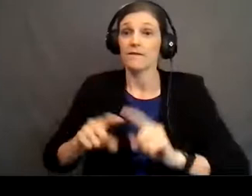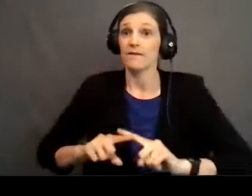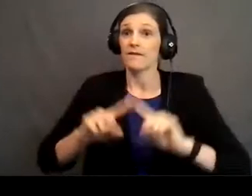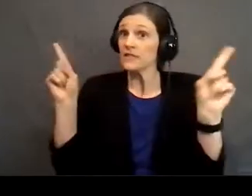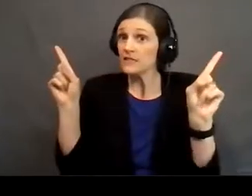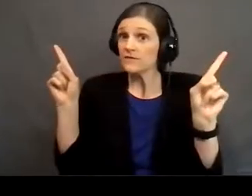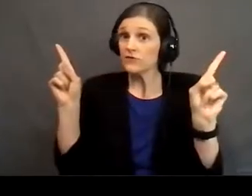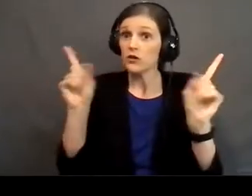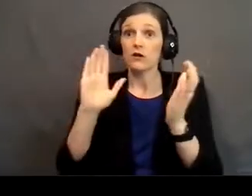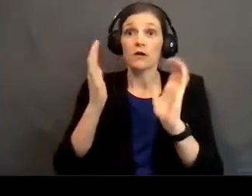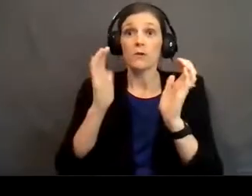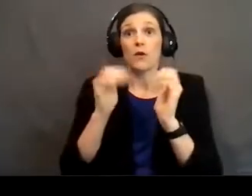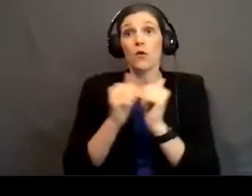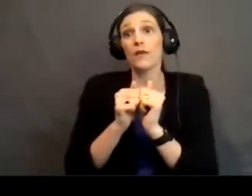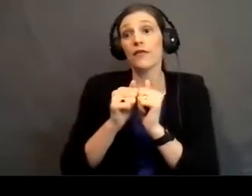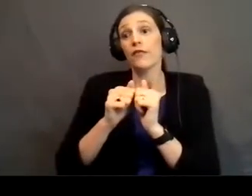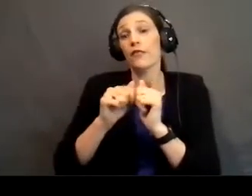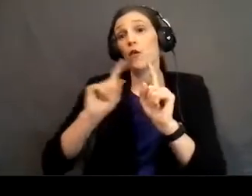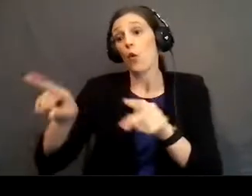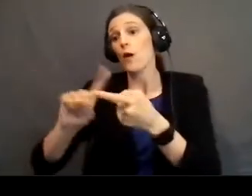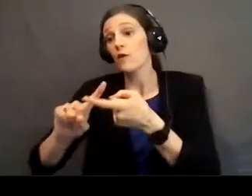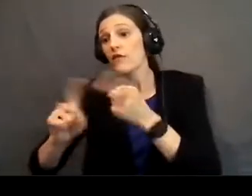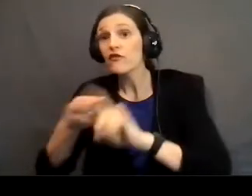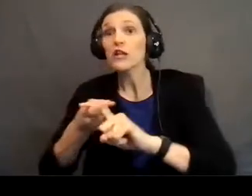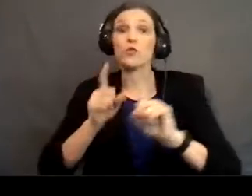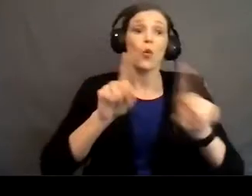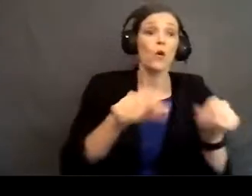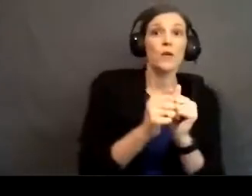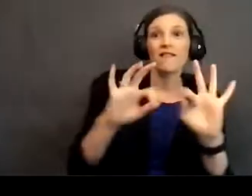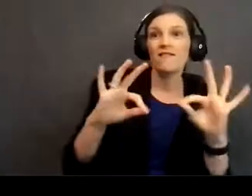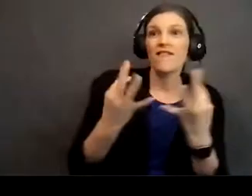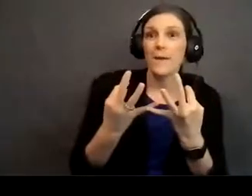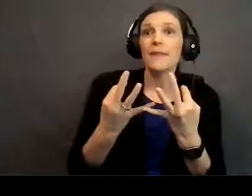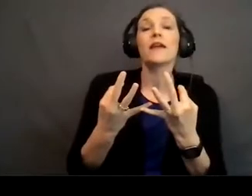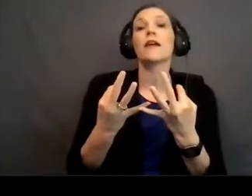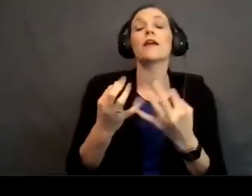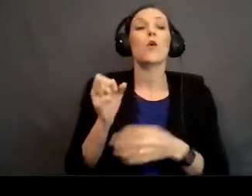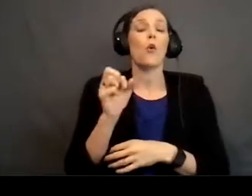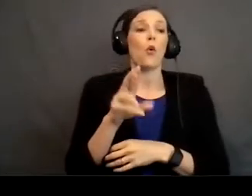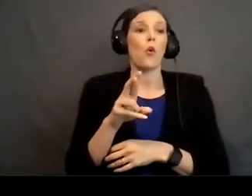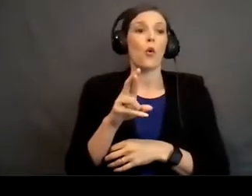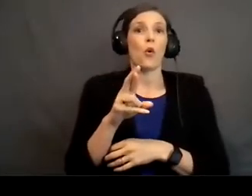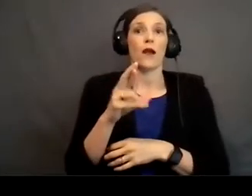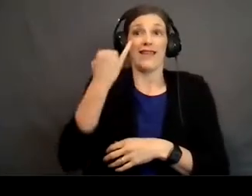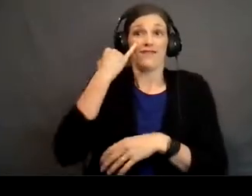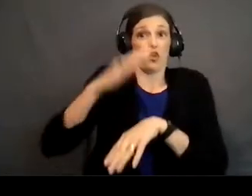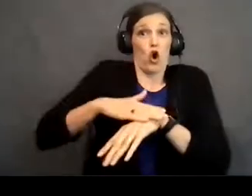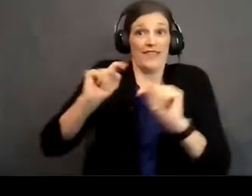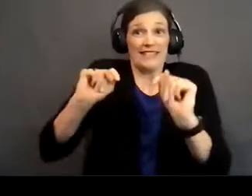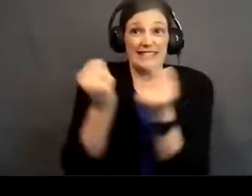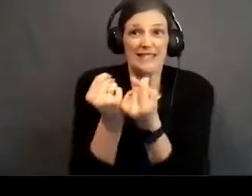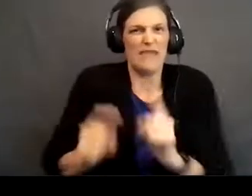if you're going with your friends, if you're going with your family to watch the game than say if you were on the basketball team,